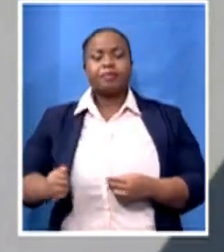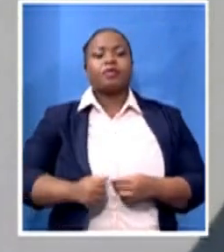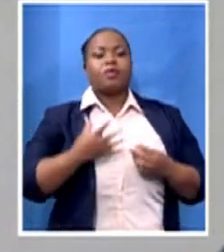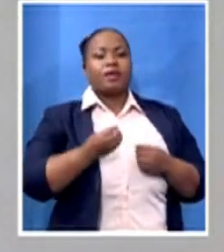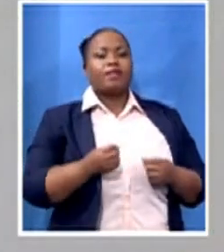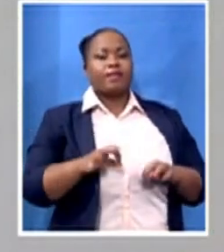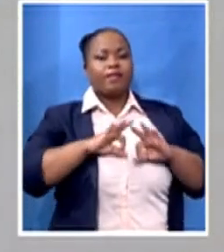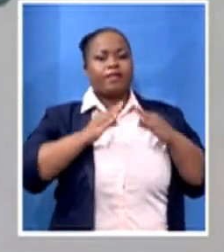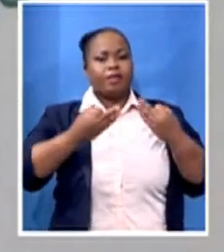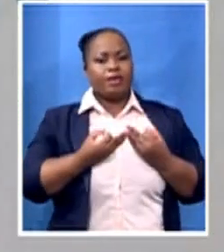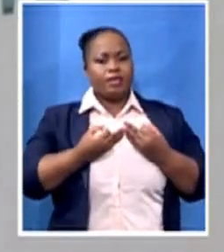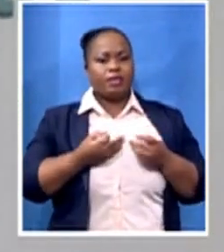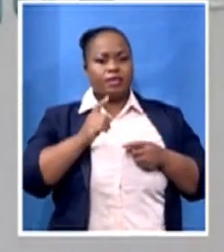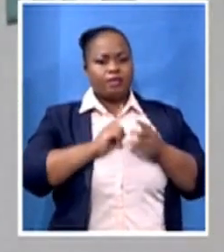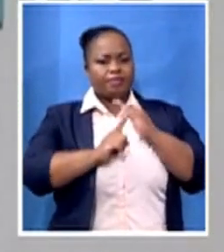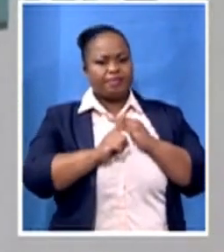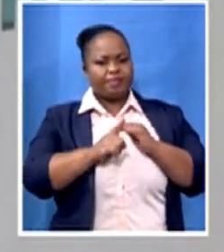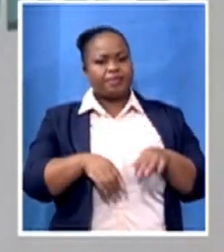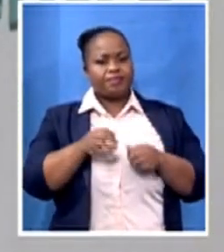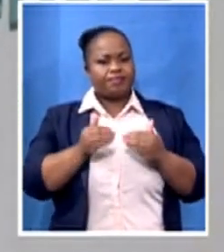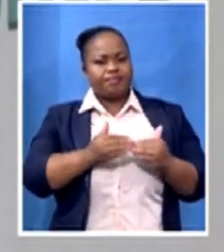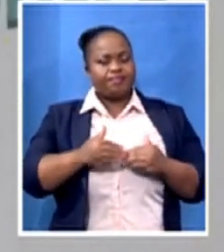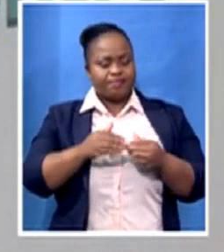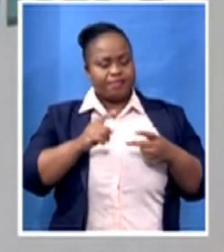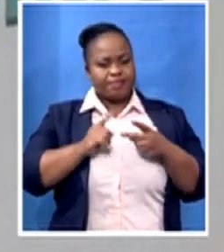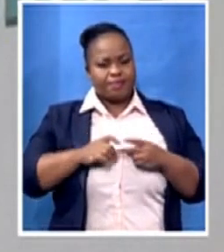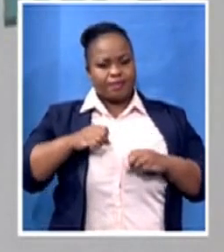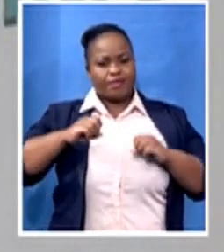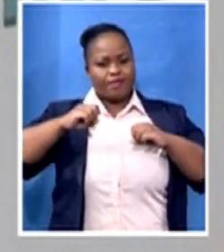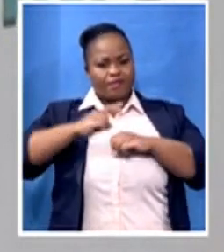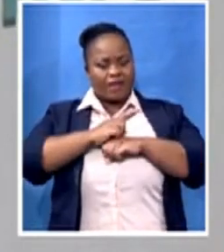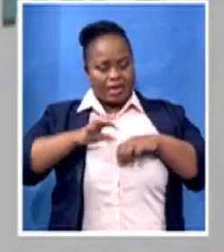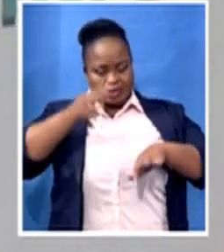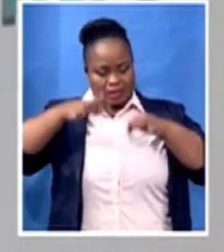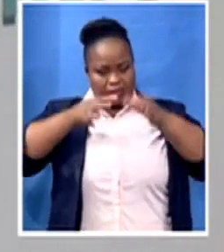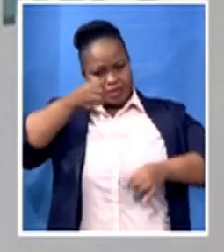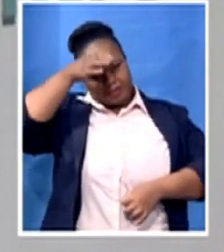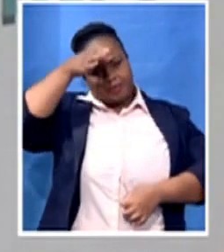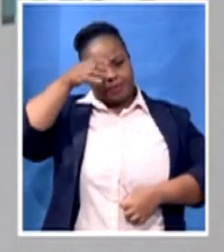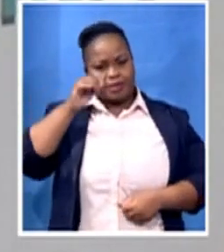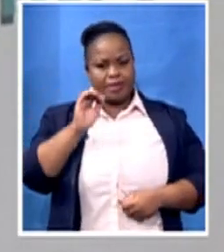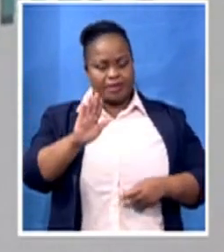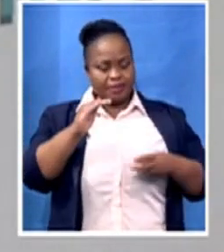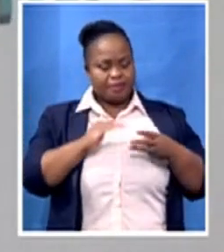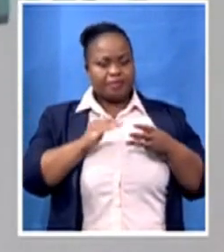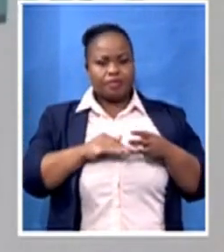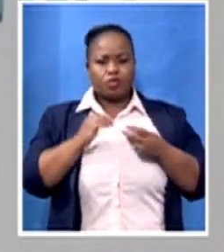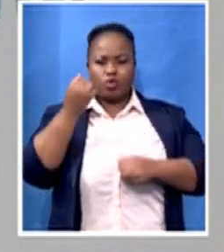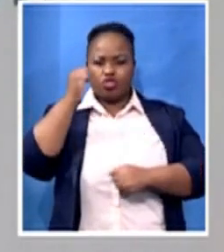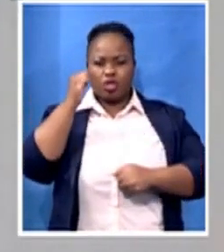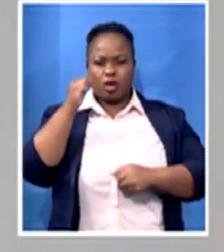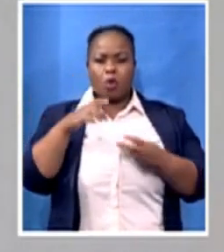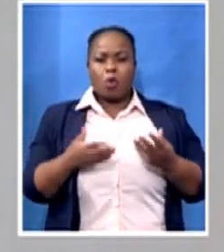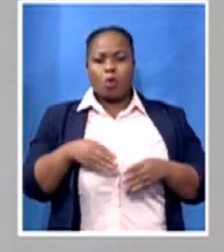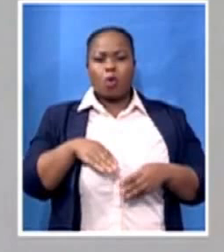amongst them epidemiologists, we have amongst them what you would call some engineers or biomedicals, medicals, and amongst